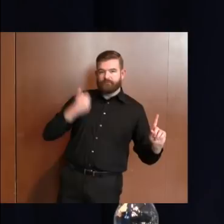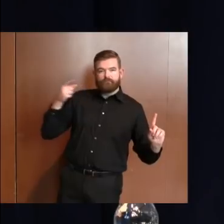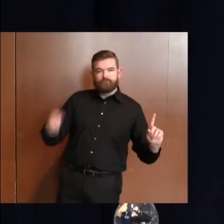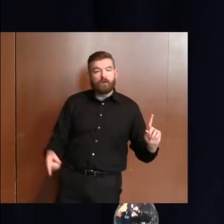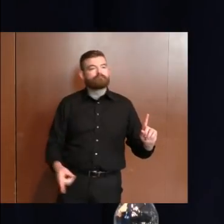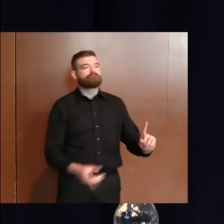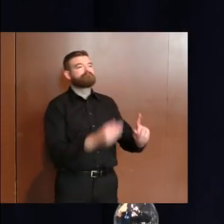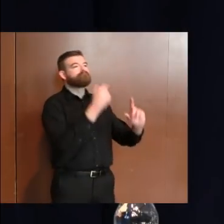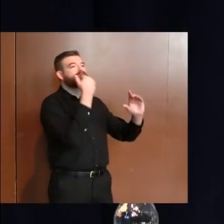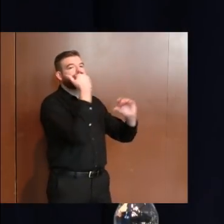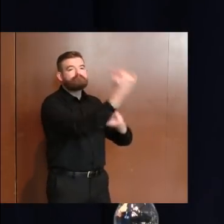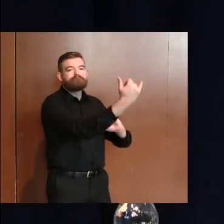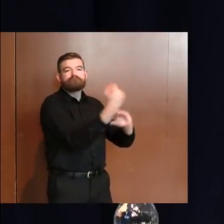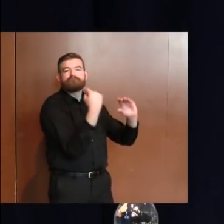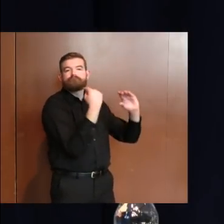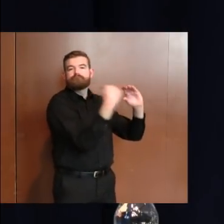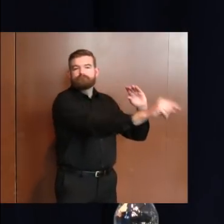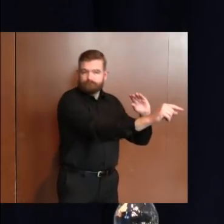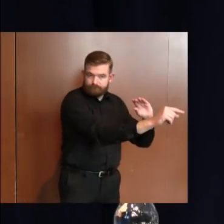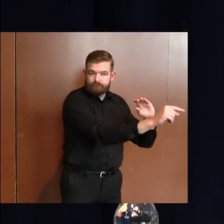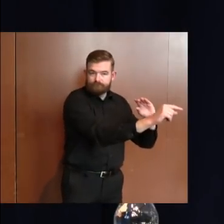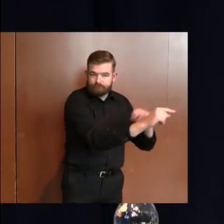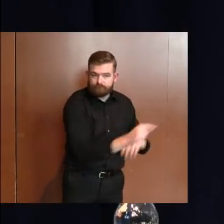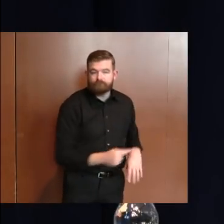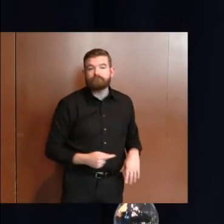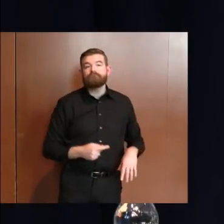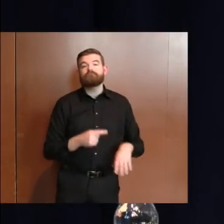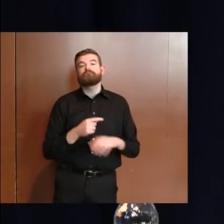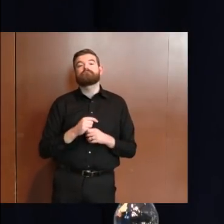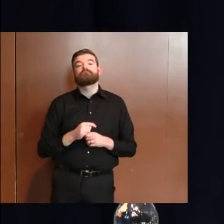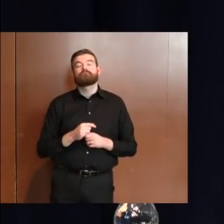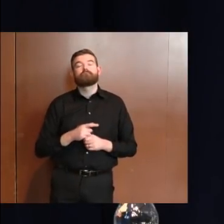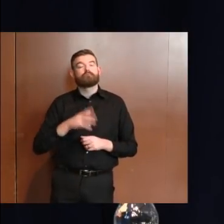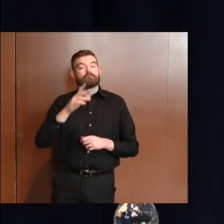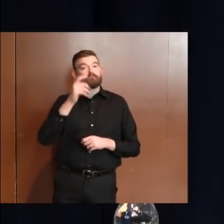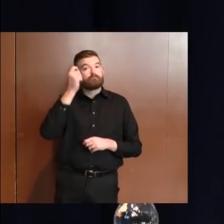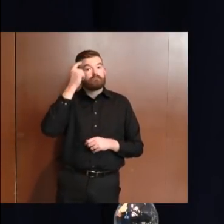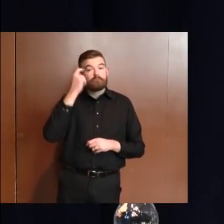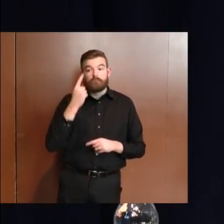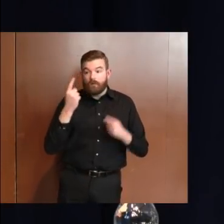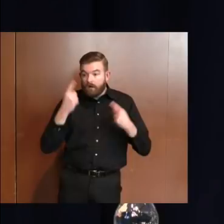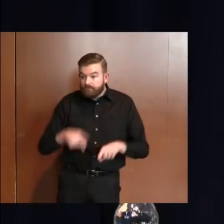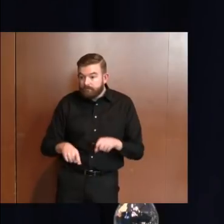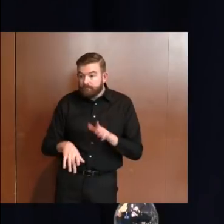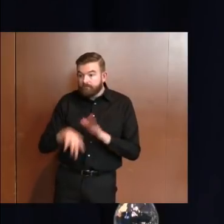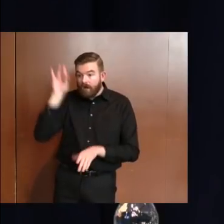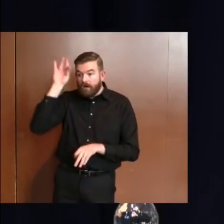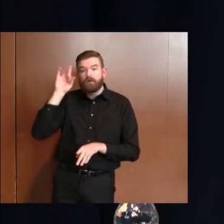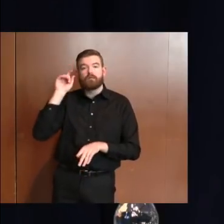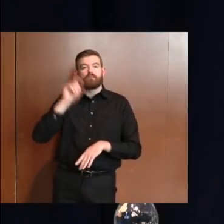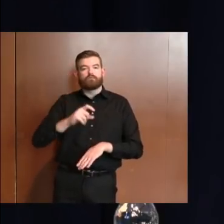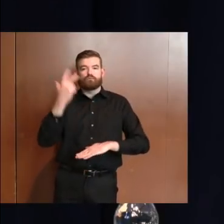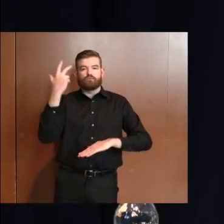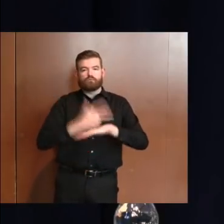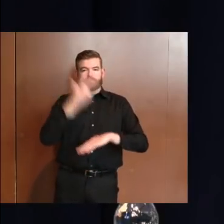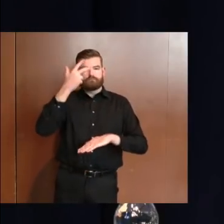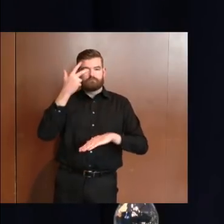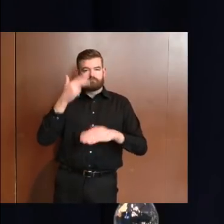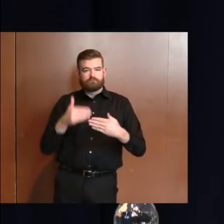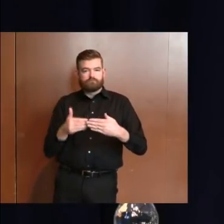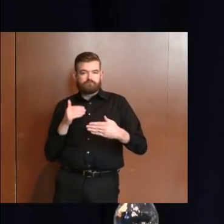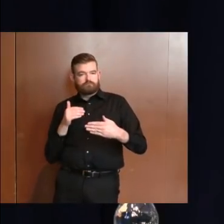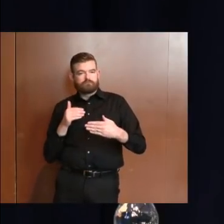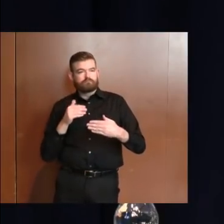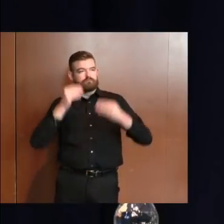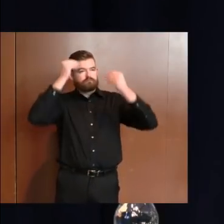up in writing within three days. This morning, I also spoke, as the governor did, to the